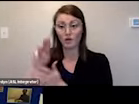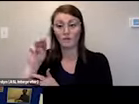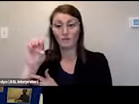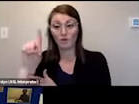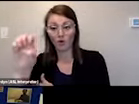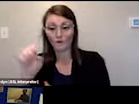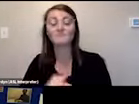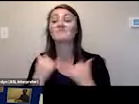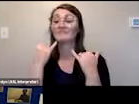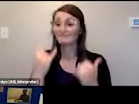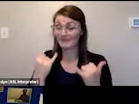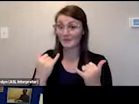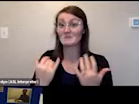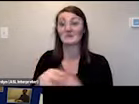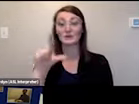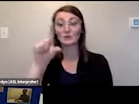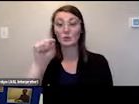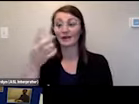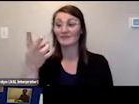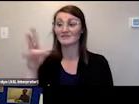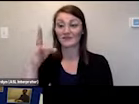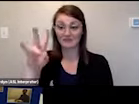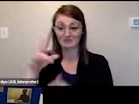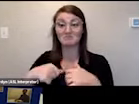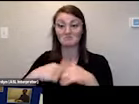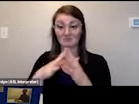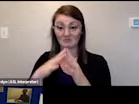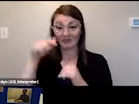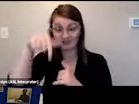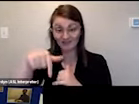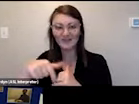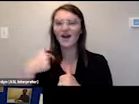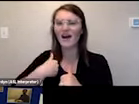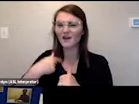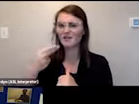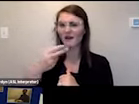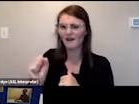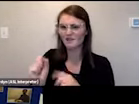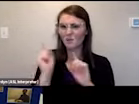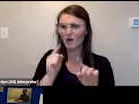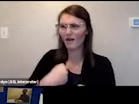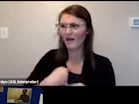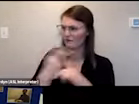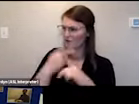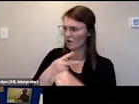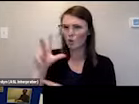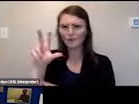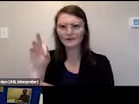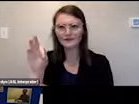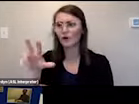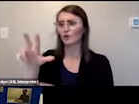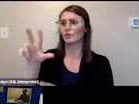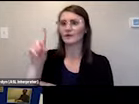2017 when i was in high school i found that we had 3d printers at school that we weren't using so i thought why not make models